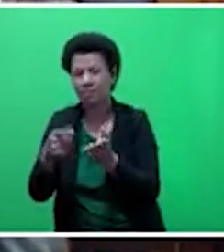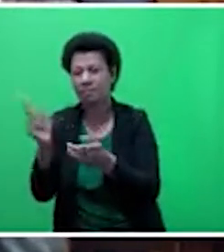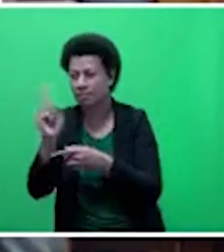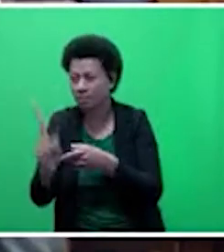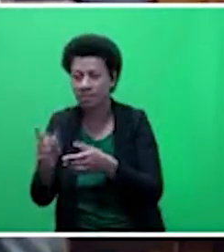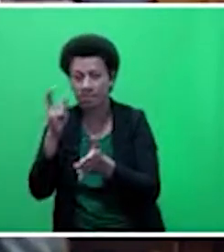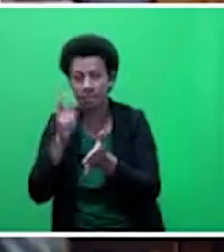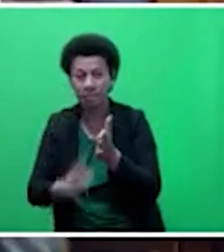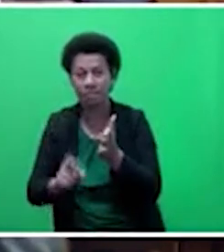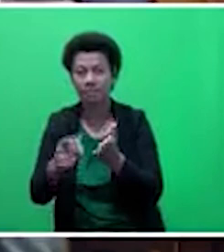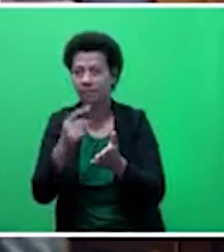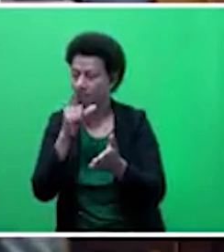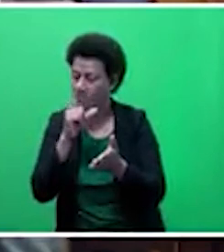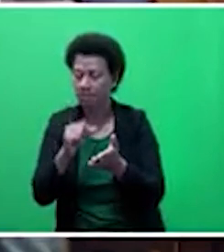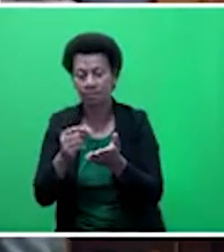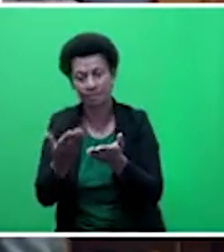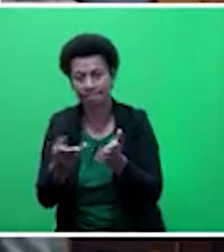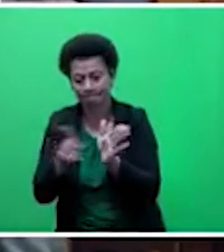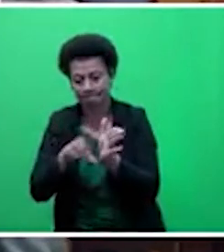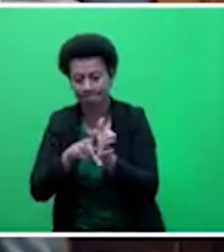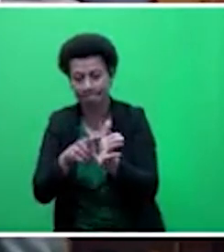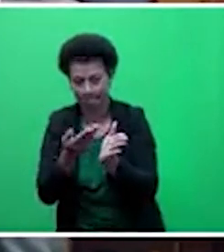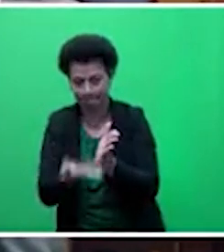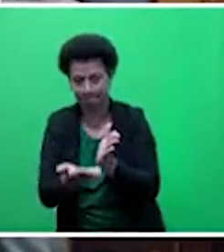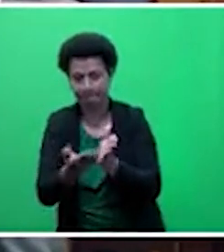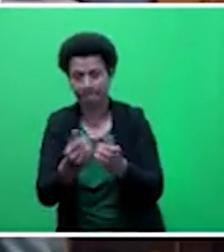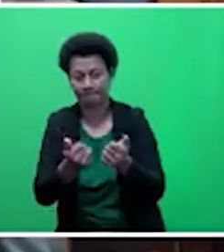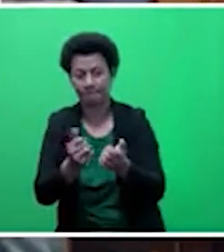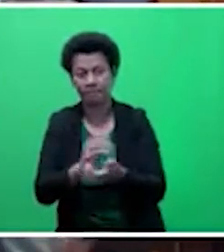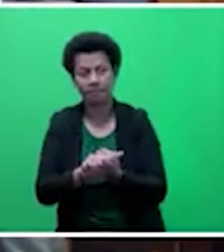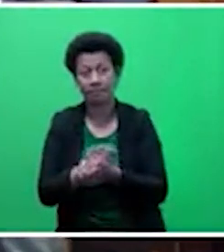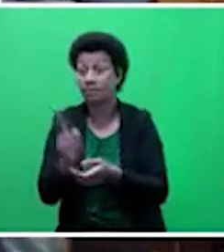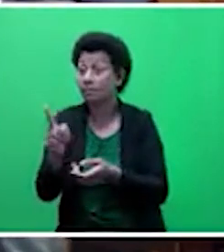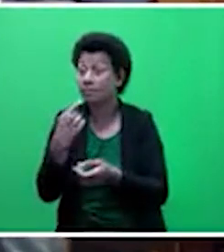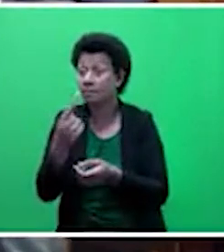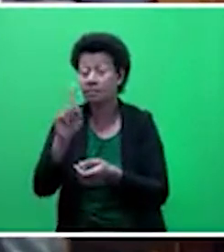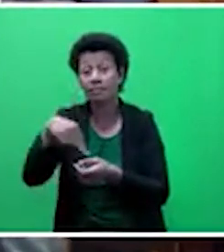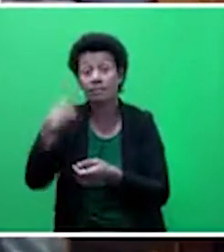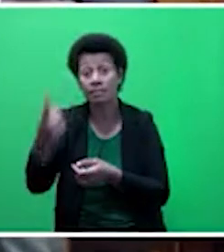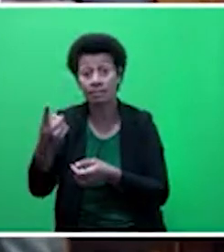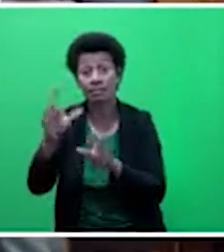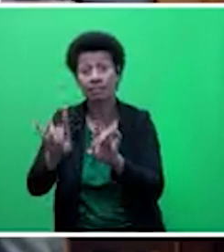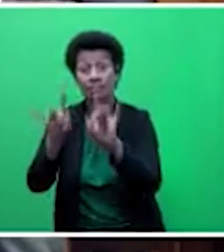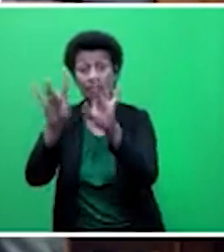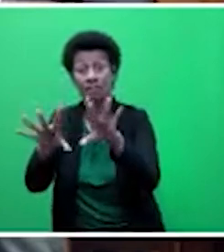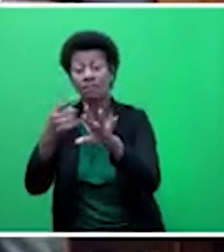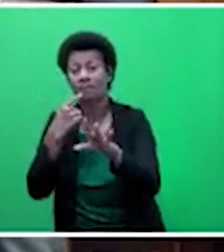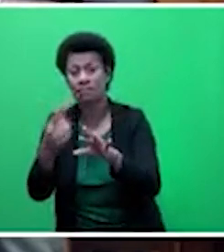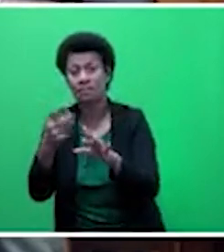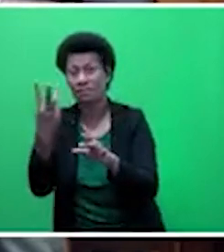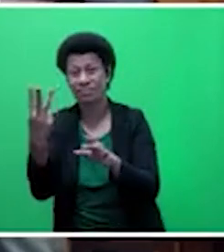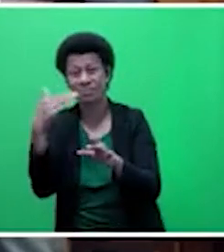They'll say, you can make only this much. That's how price control works. If tomorrow, as he is suggesting, if Australia puts up the price of wheat from $300